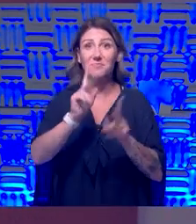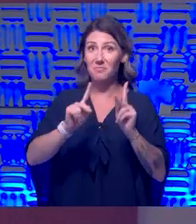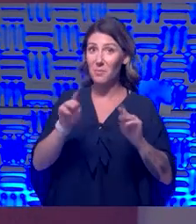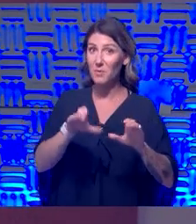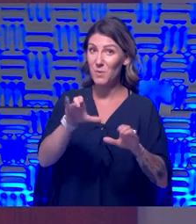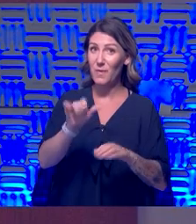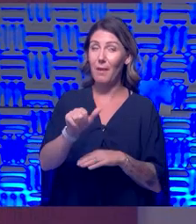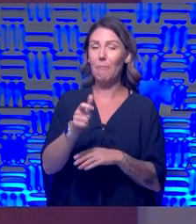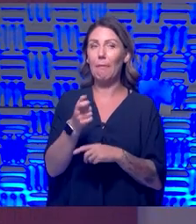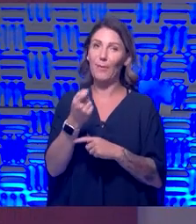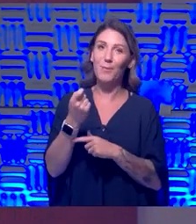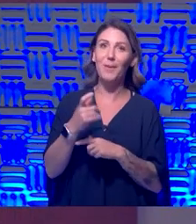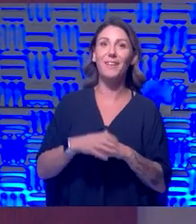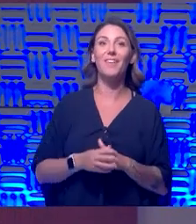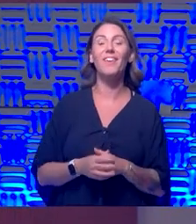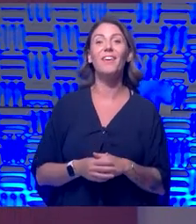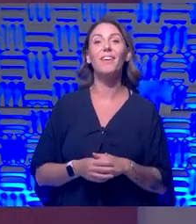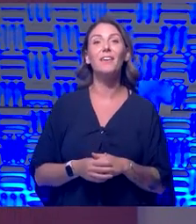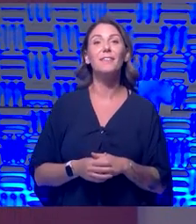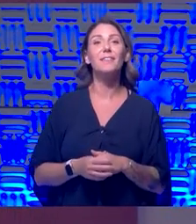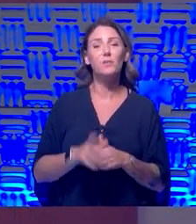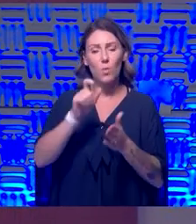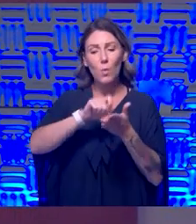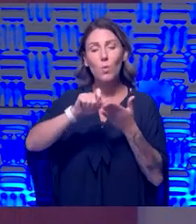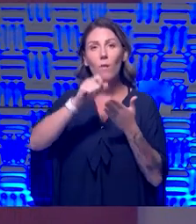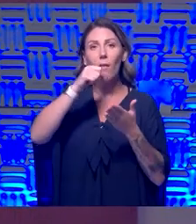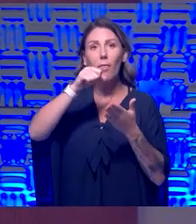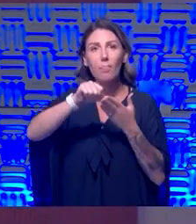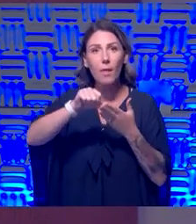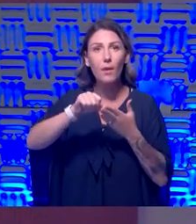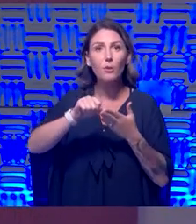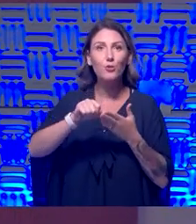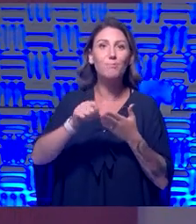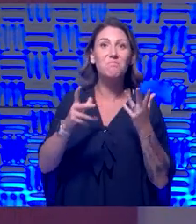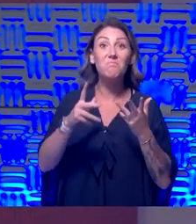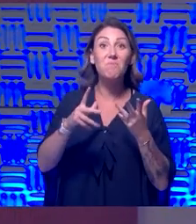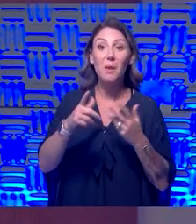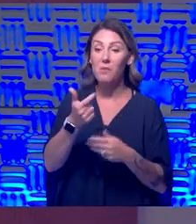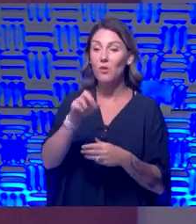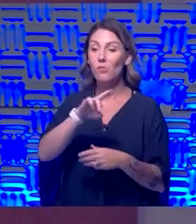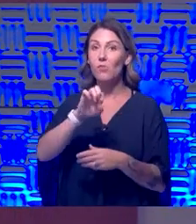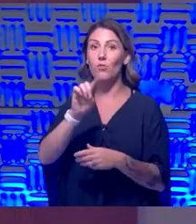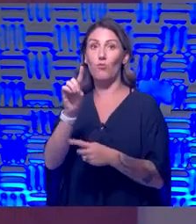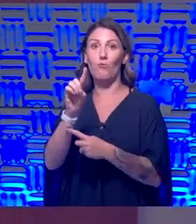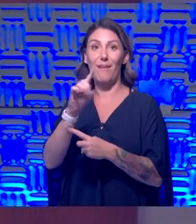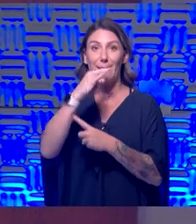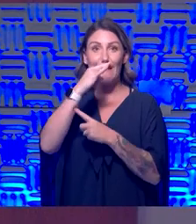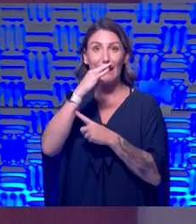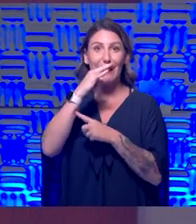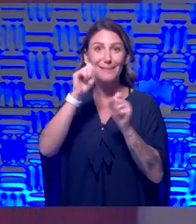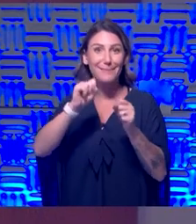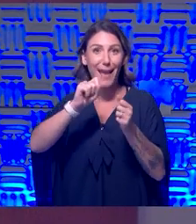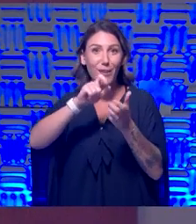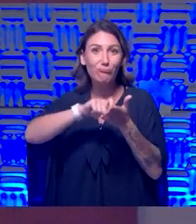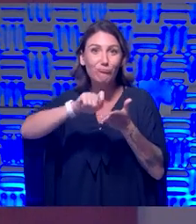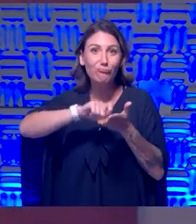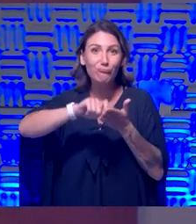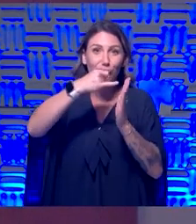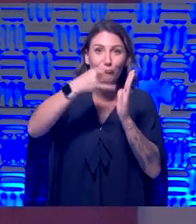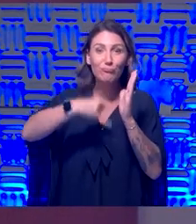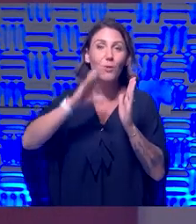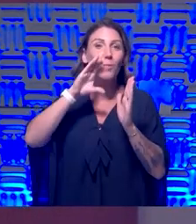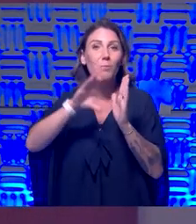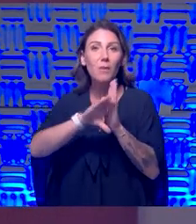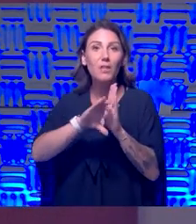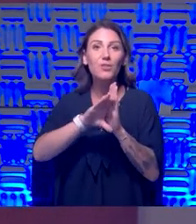a little bit. Um, and, uh, so write letters, uh, have the grandkids draw pictures and, um, but you can find ways to